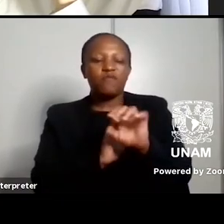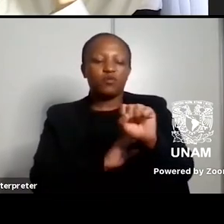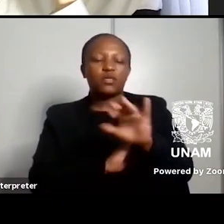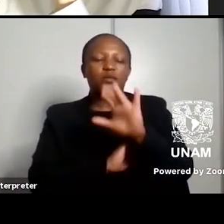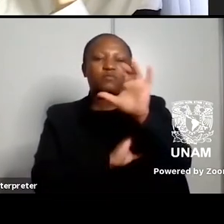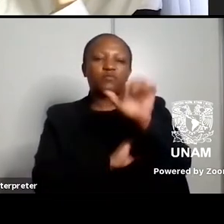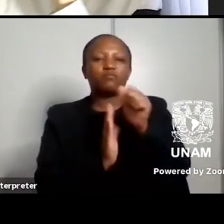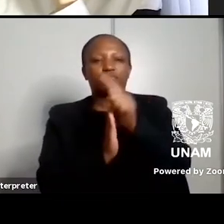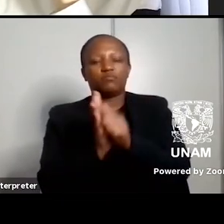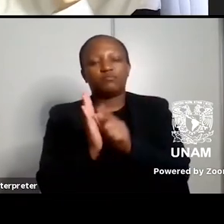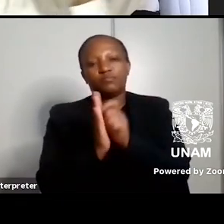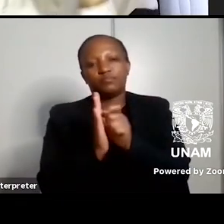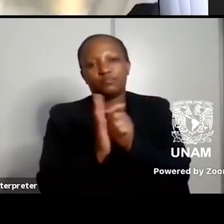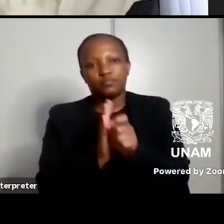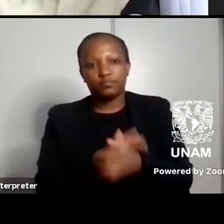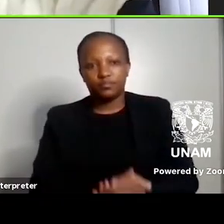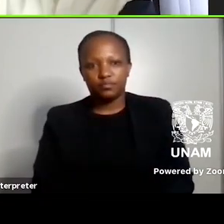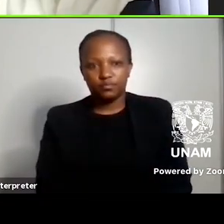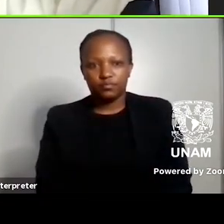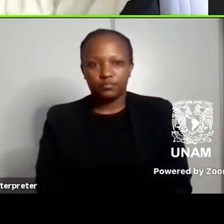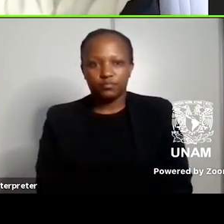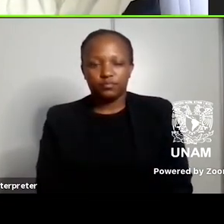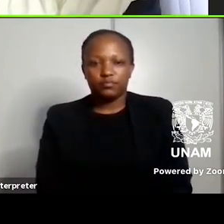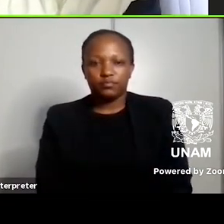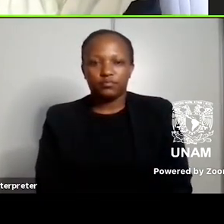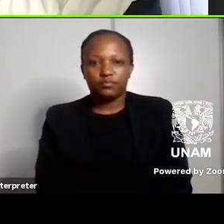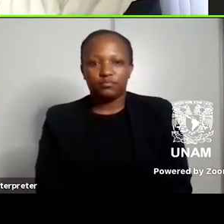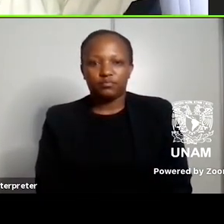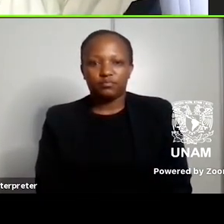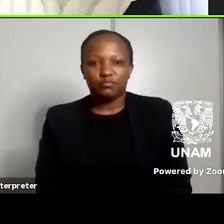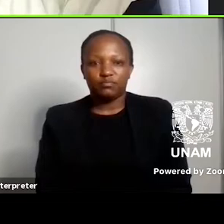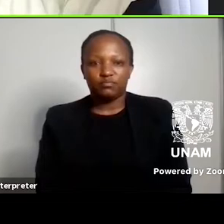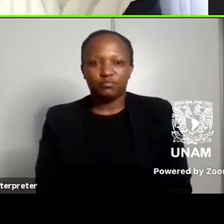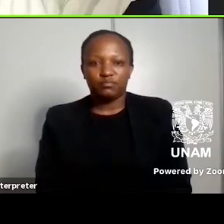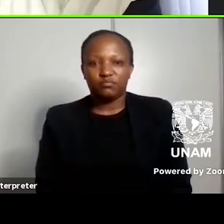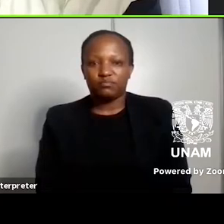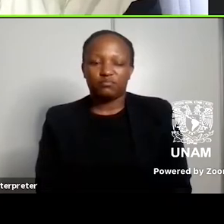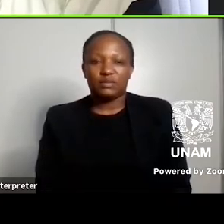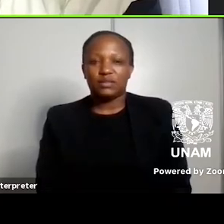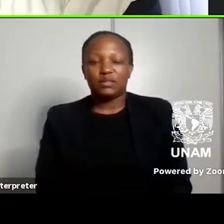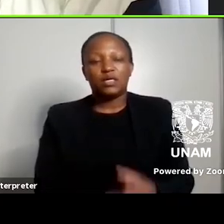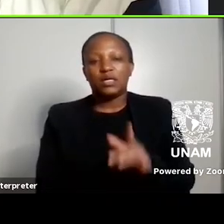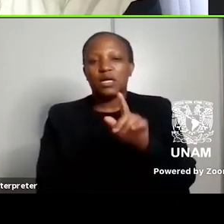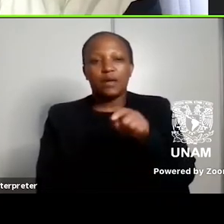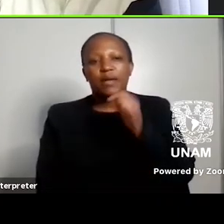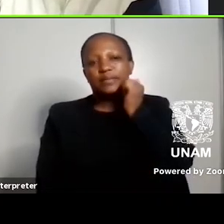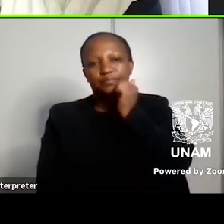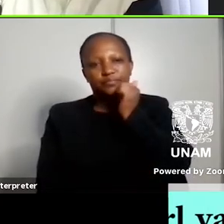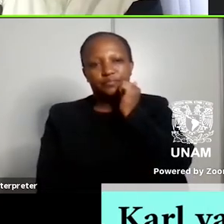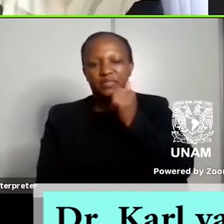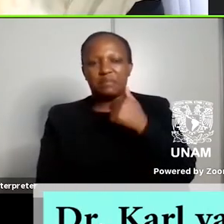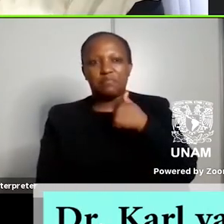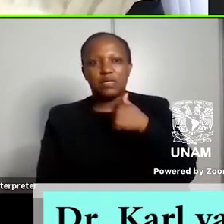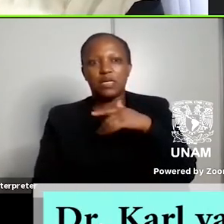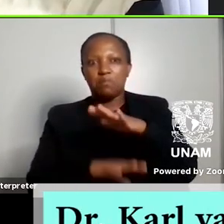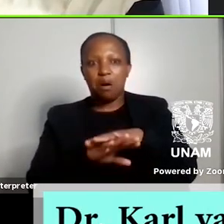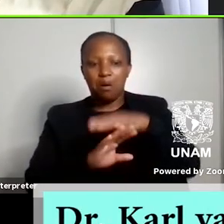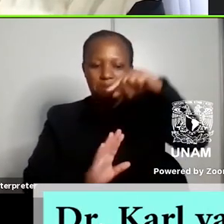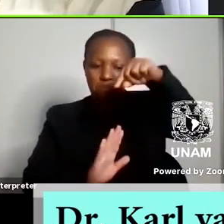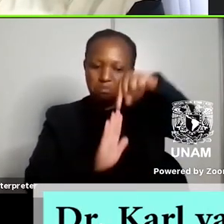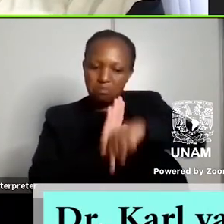um that's something I haven't really given much thought to I must apologize it's um sort of the